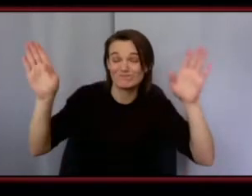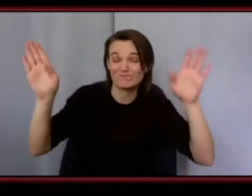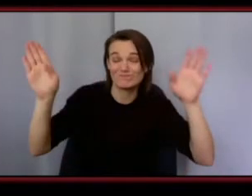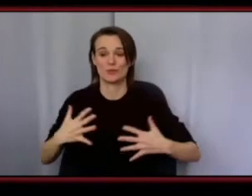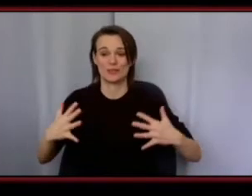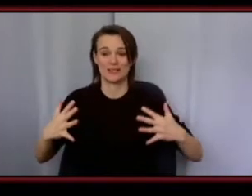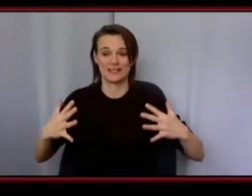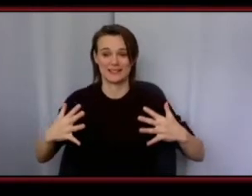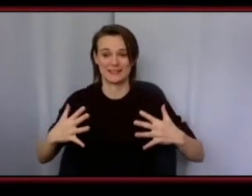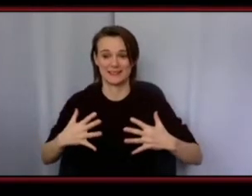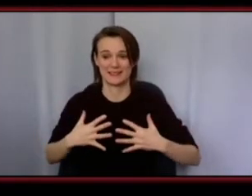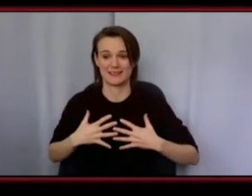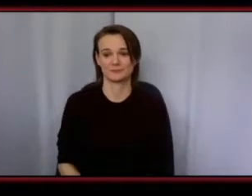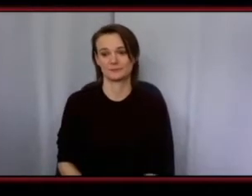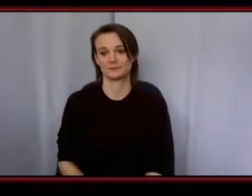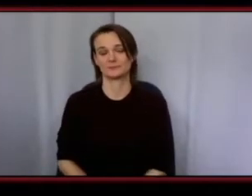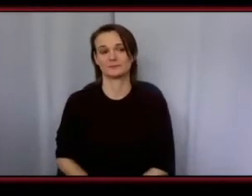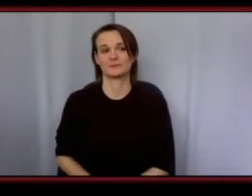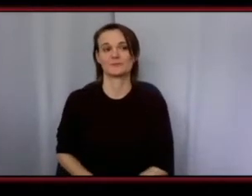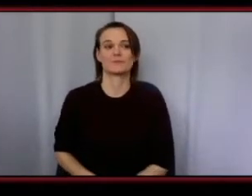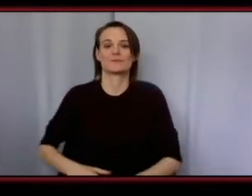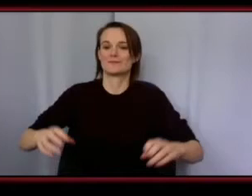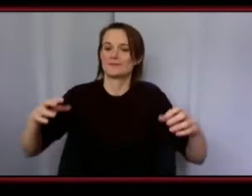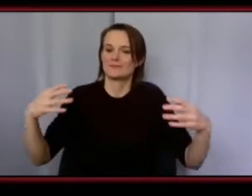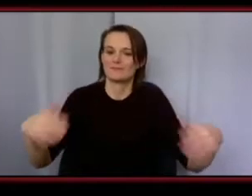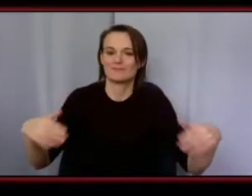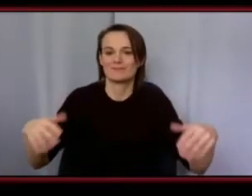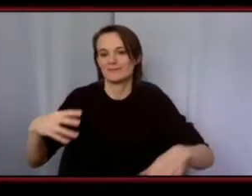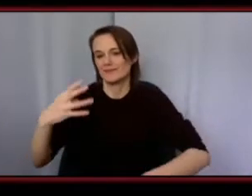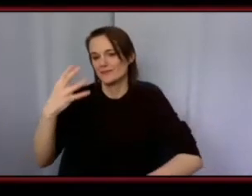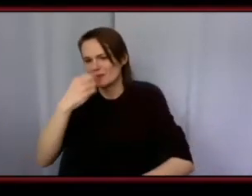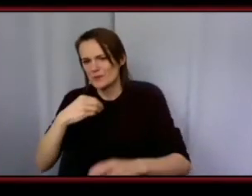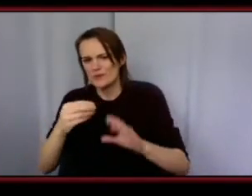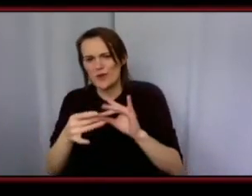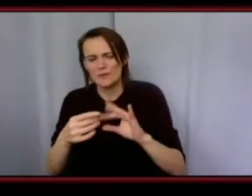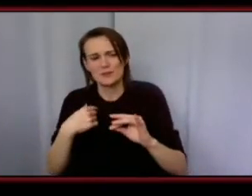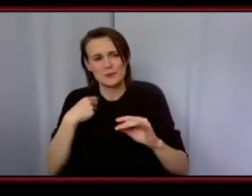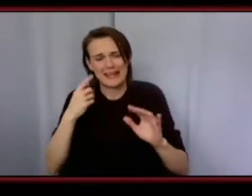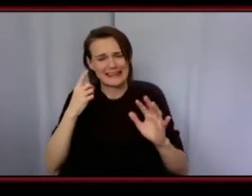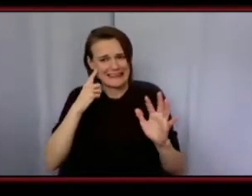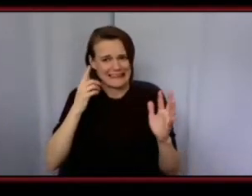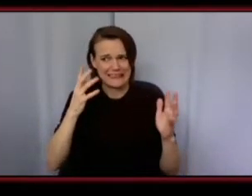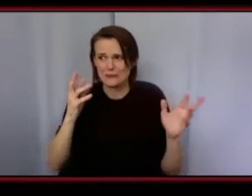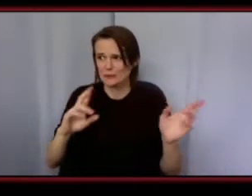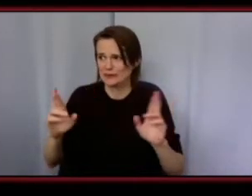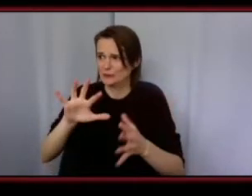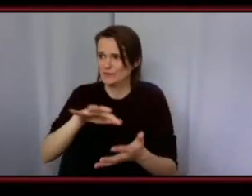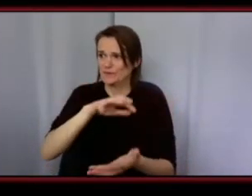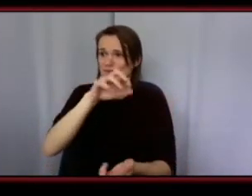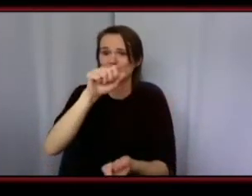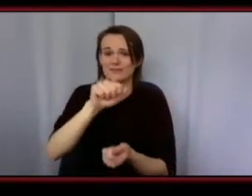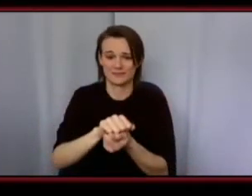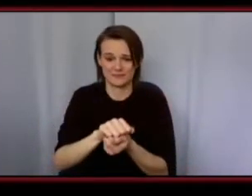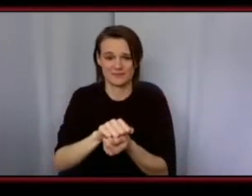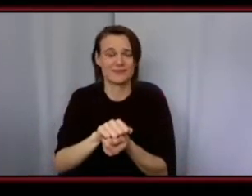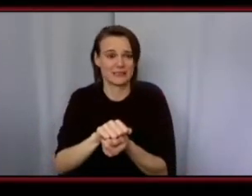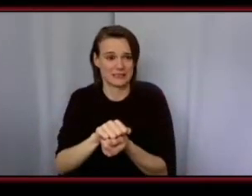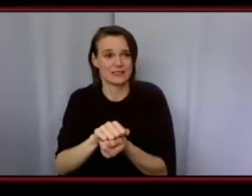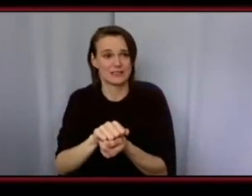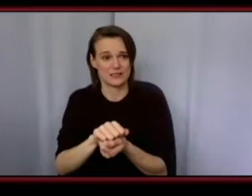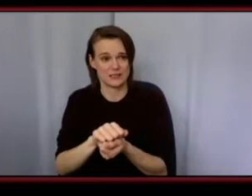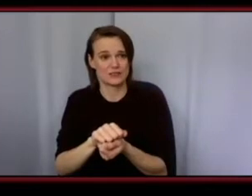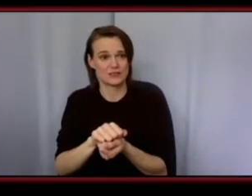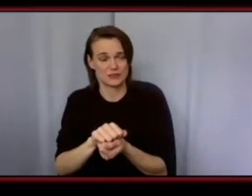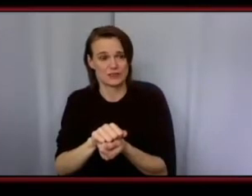so so beautifully said i think on that note i will you know close this presentation note um you know that